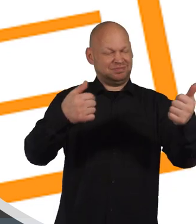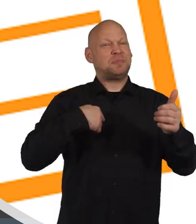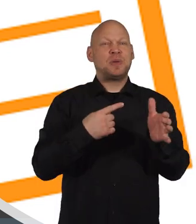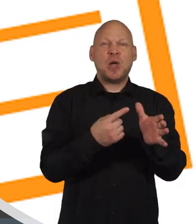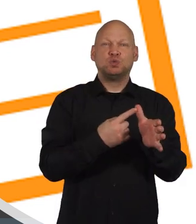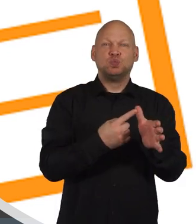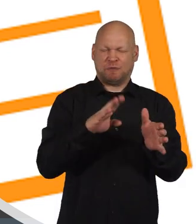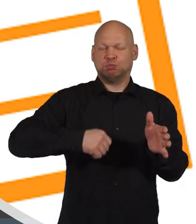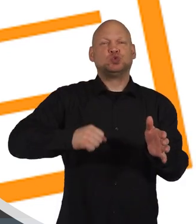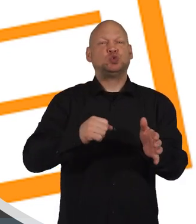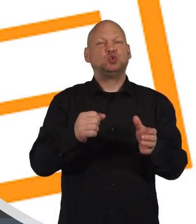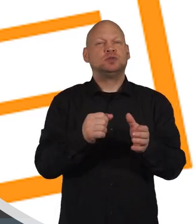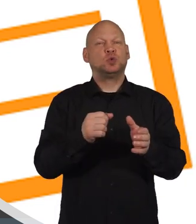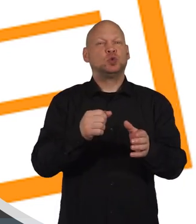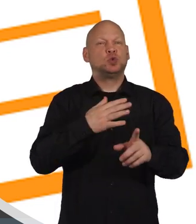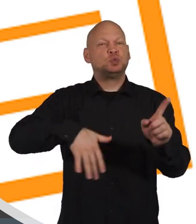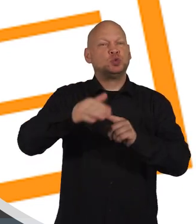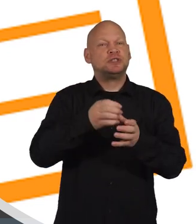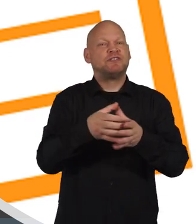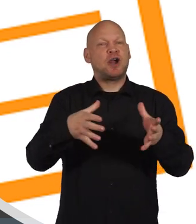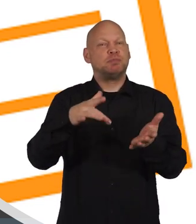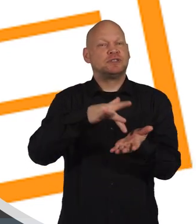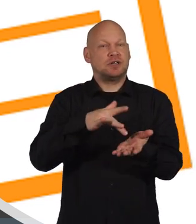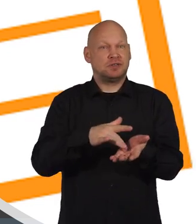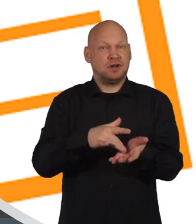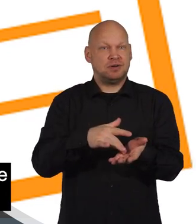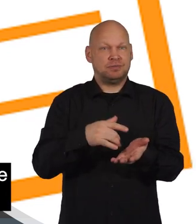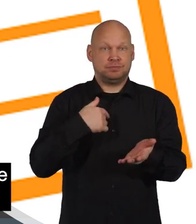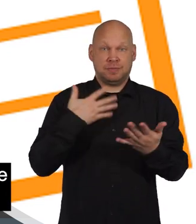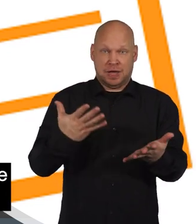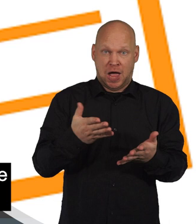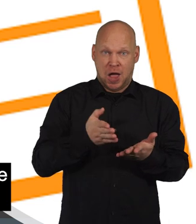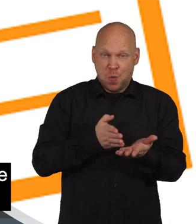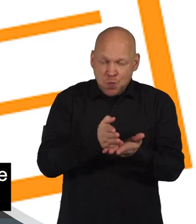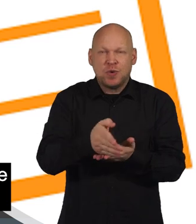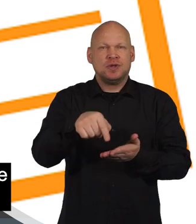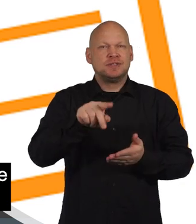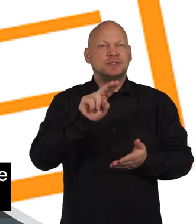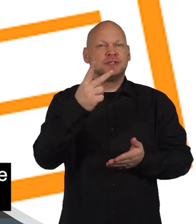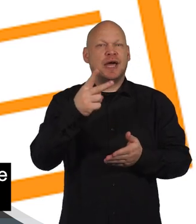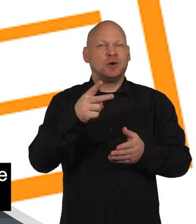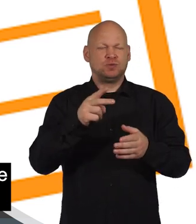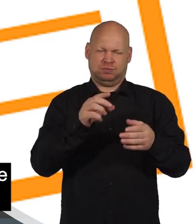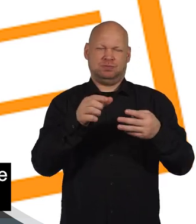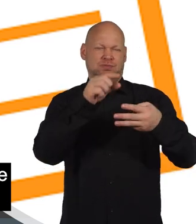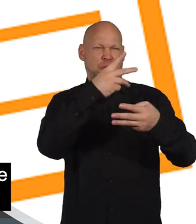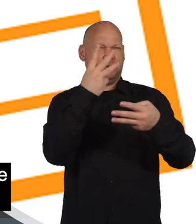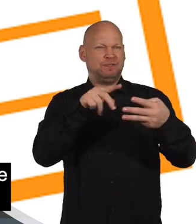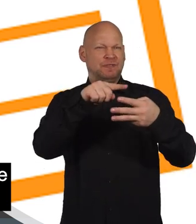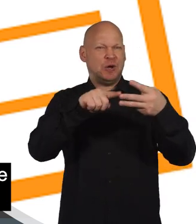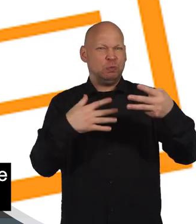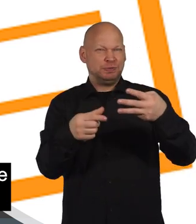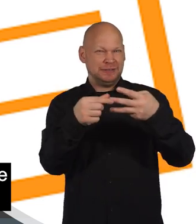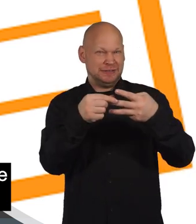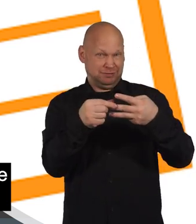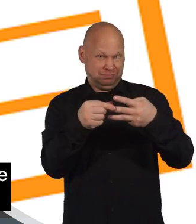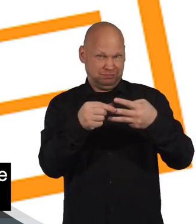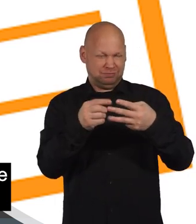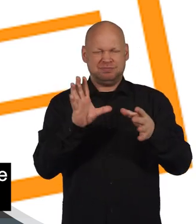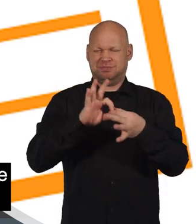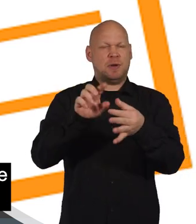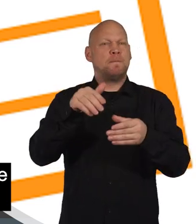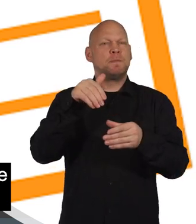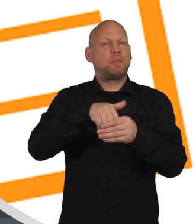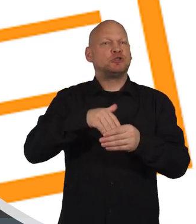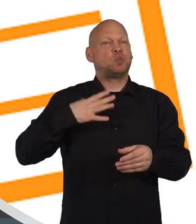Hi I'm Andrew from Scottish Community Development Centre and I'm going to take you through the second of three short videos on participation requests.